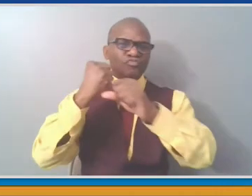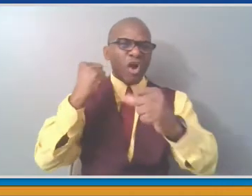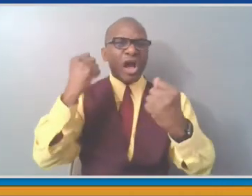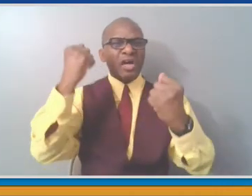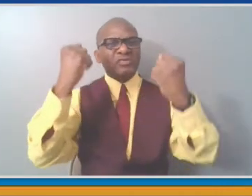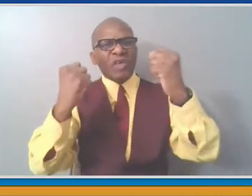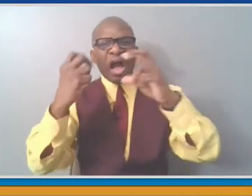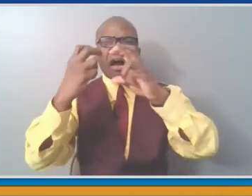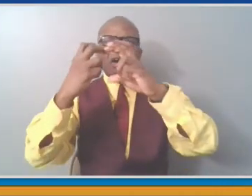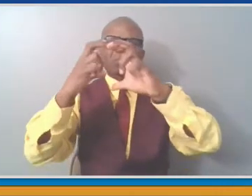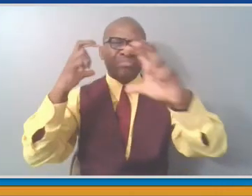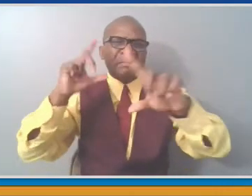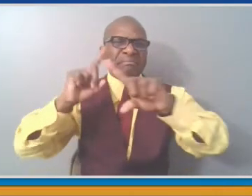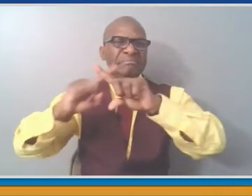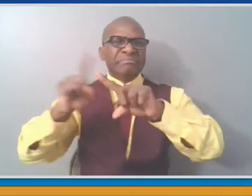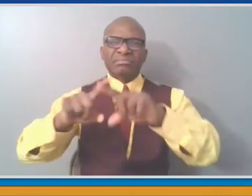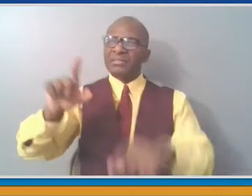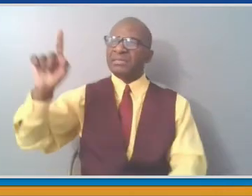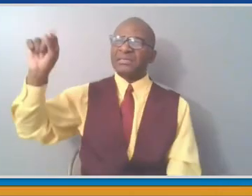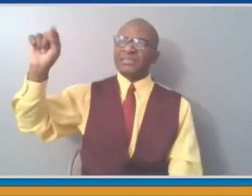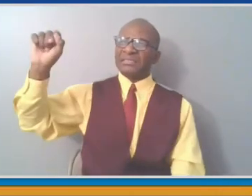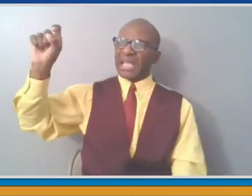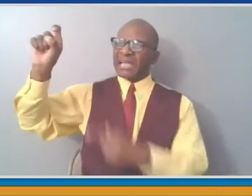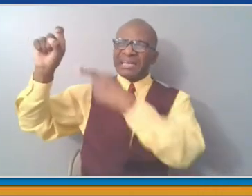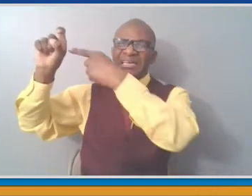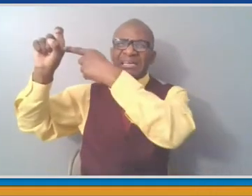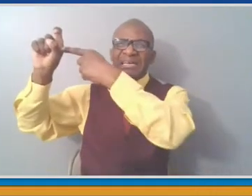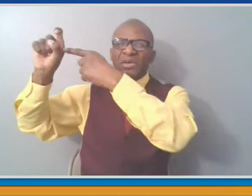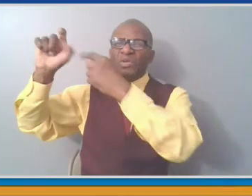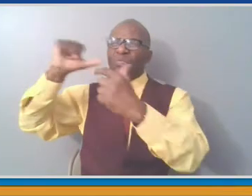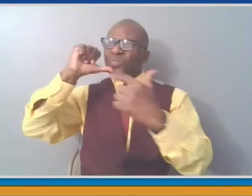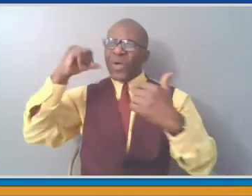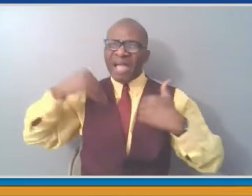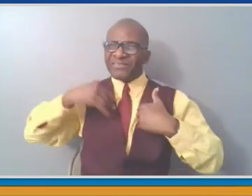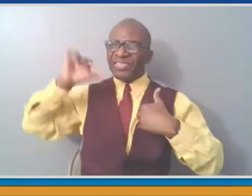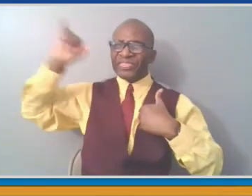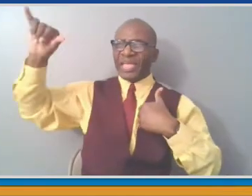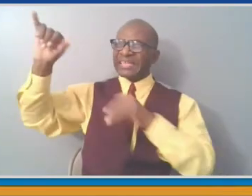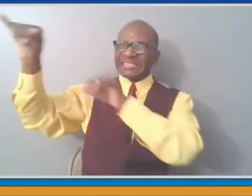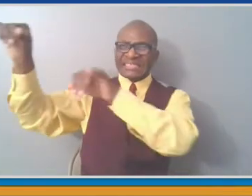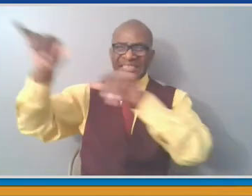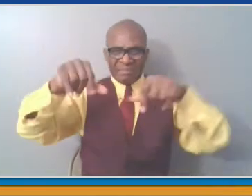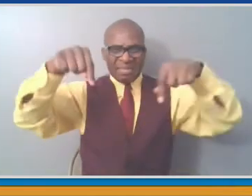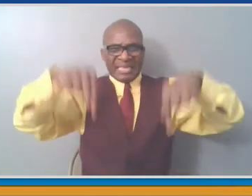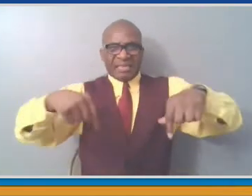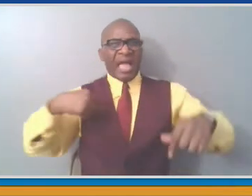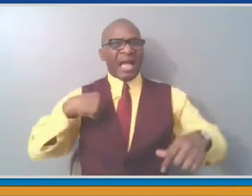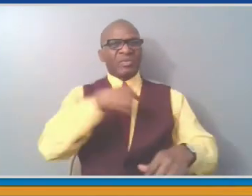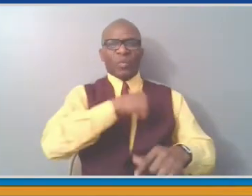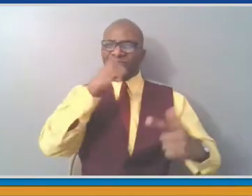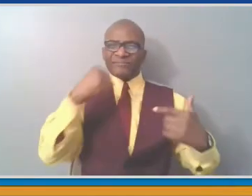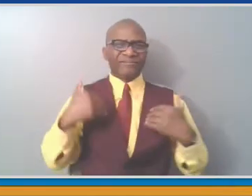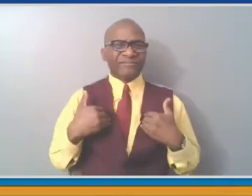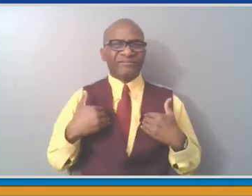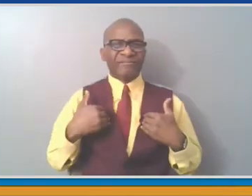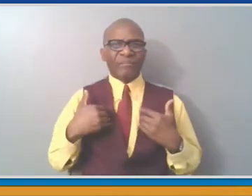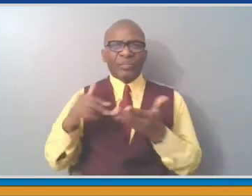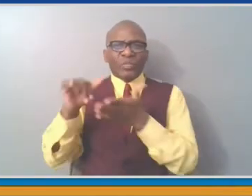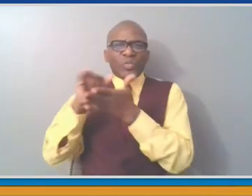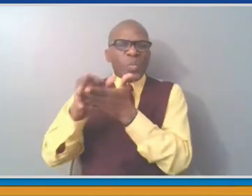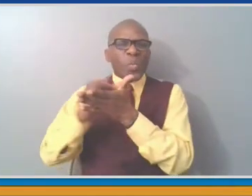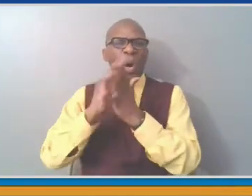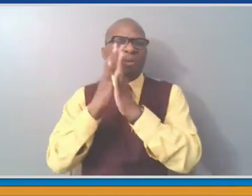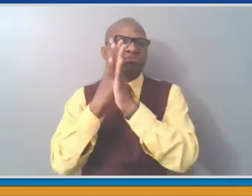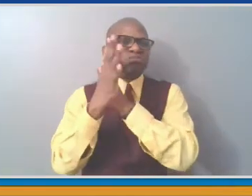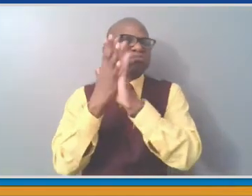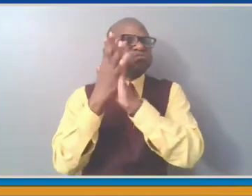fourth largest city in the country, or Dallas, which is the sixth largest city in the country. No mass transit that's comparable to what we do in New York. But our local taxes